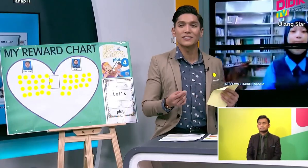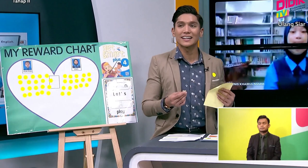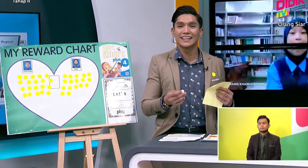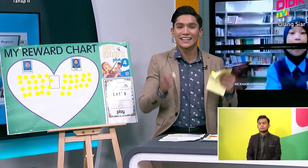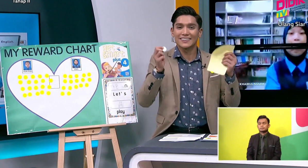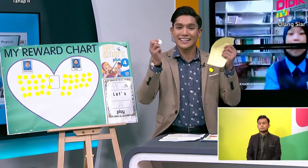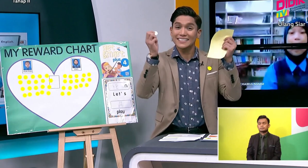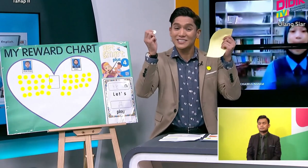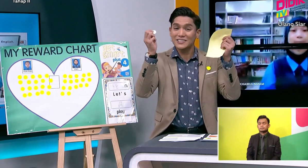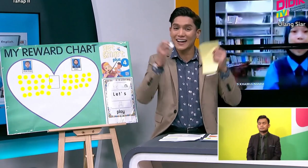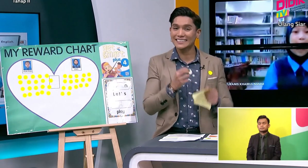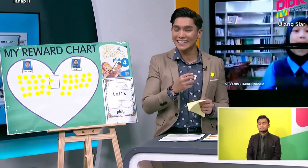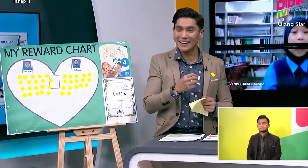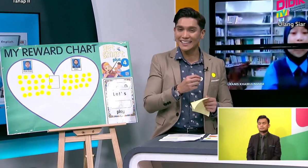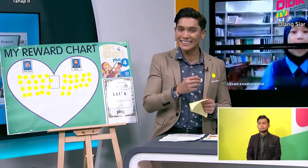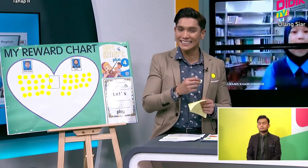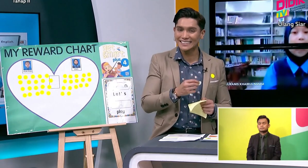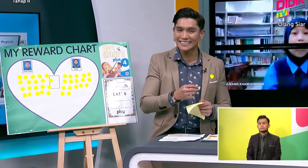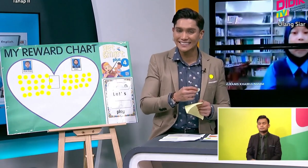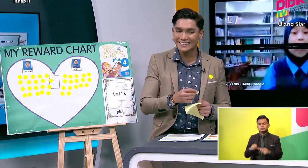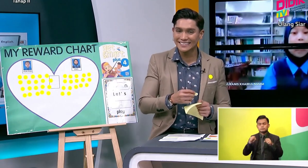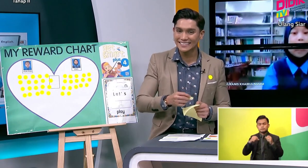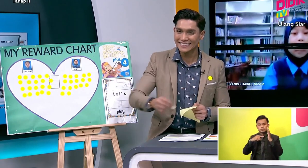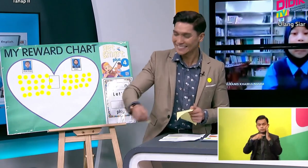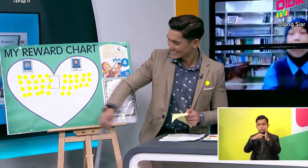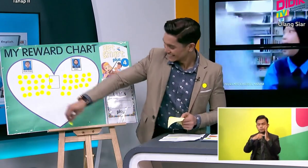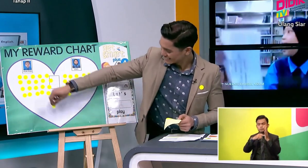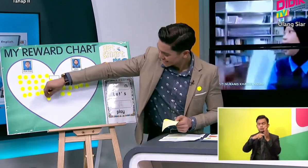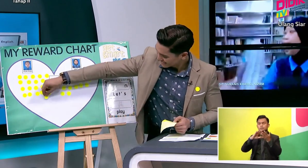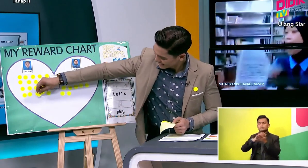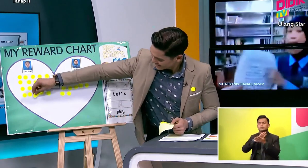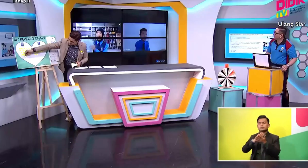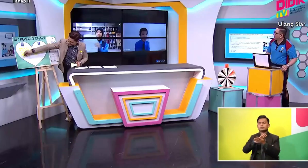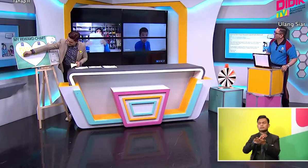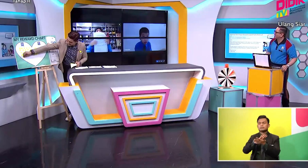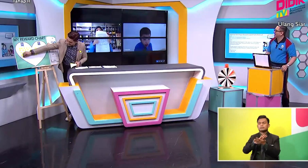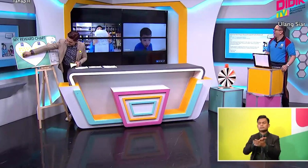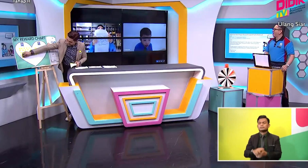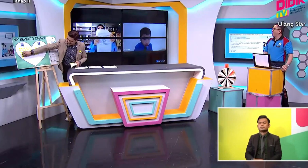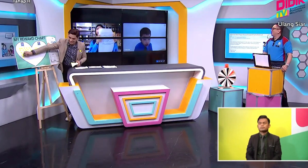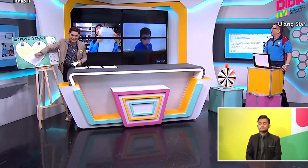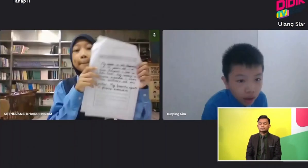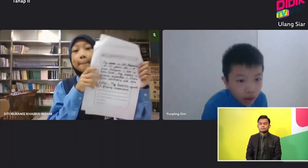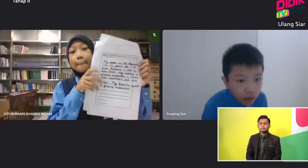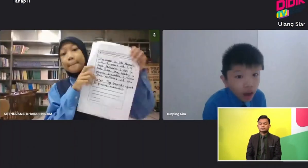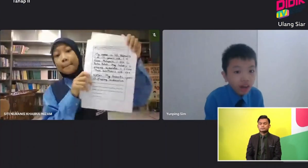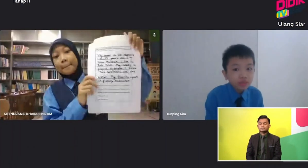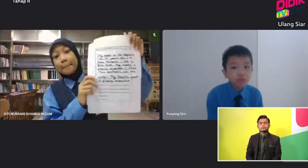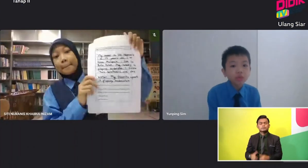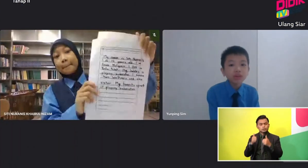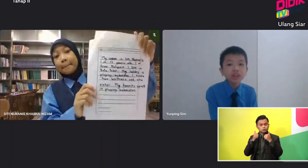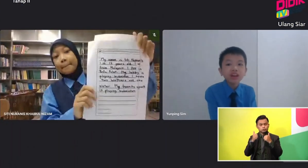Yes. That's right. If you can just show your answer up, Anis. Okay. Anis. Just show your answer. Good